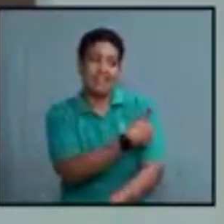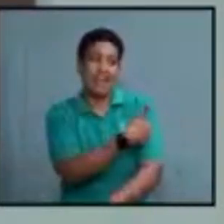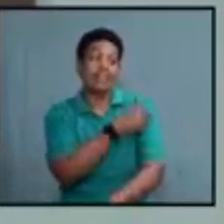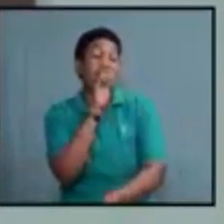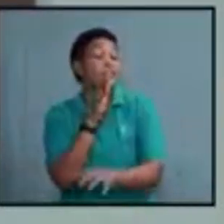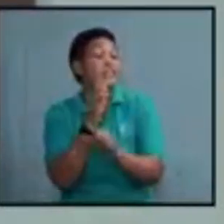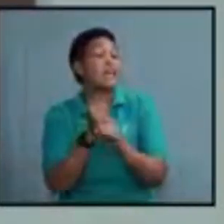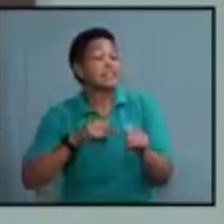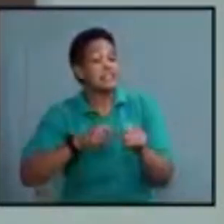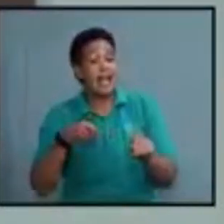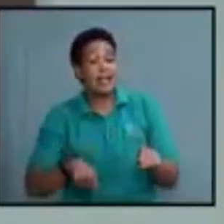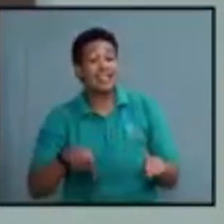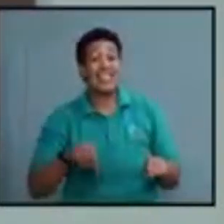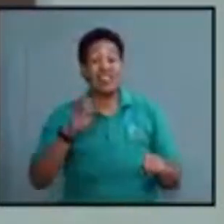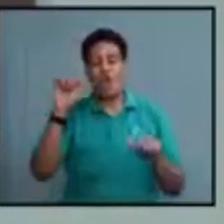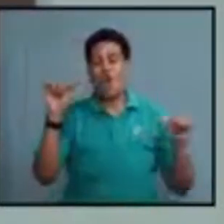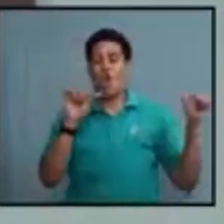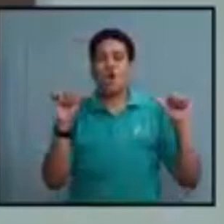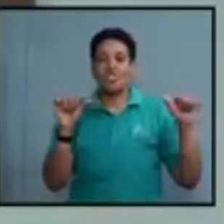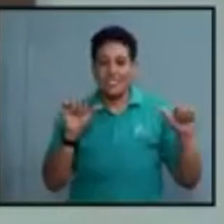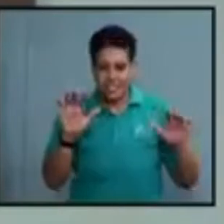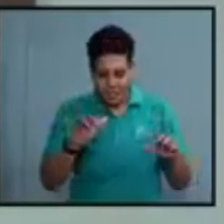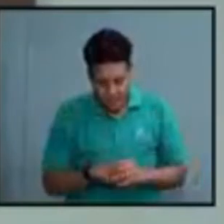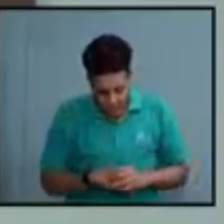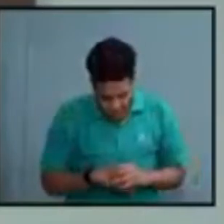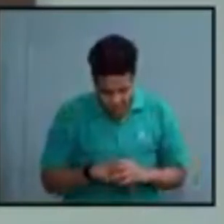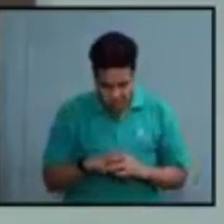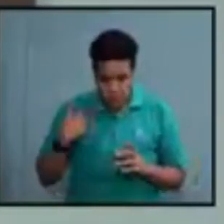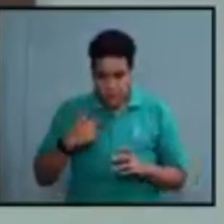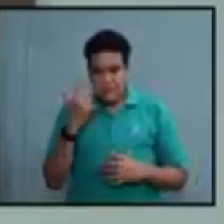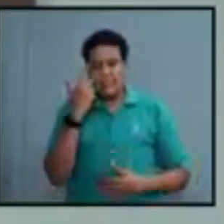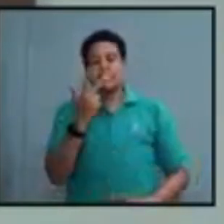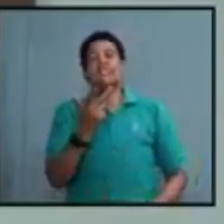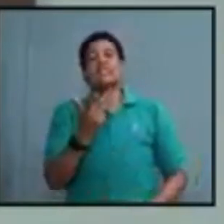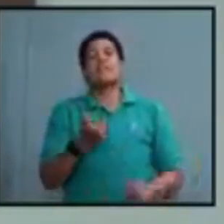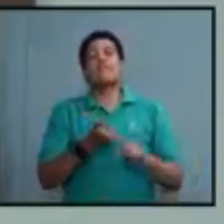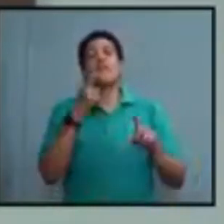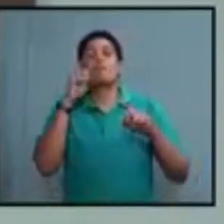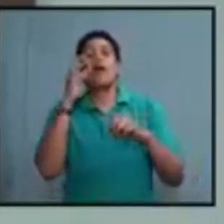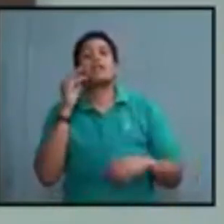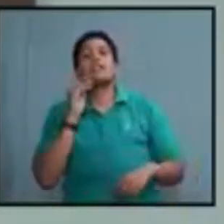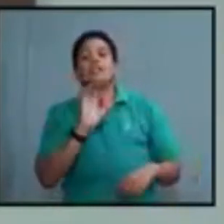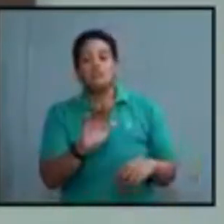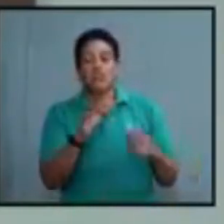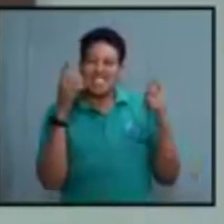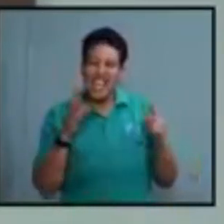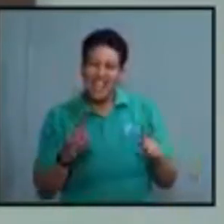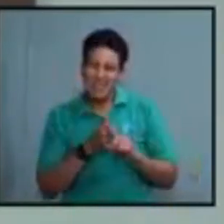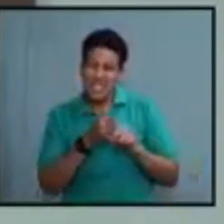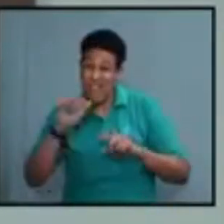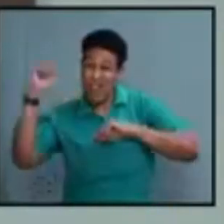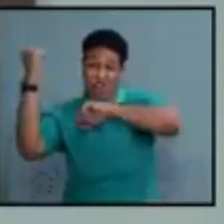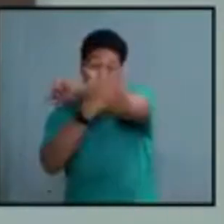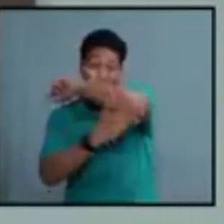starting in August. We have seen from the experience of other